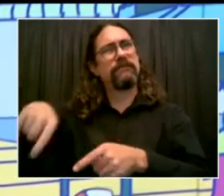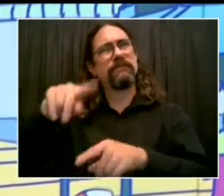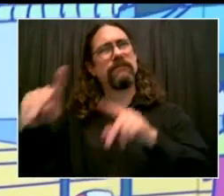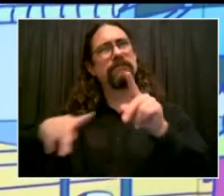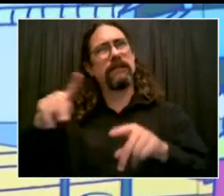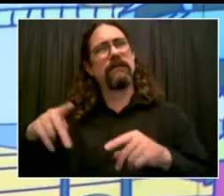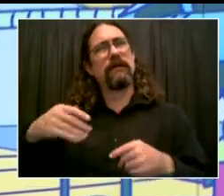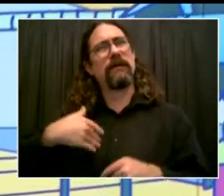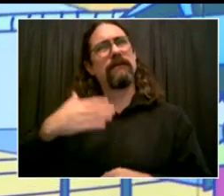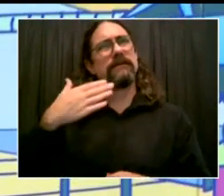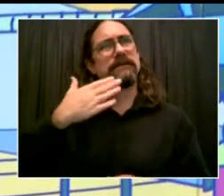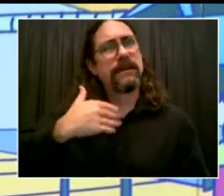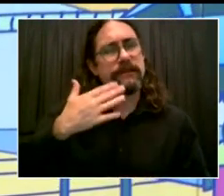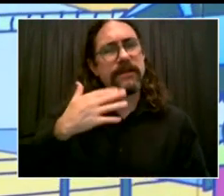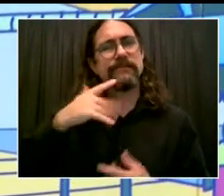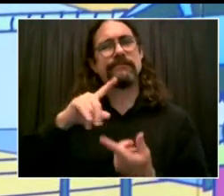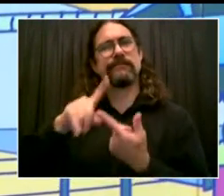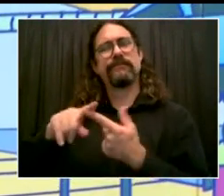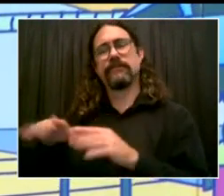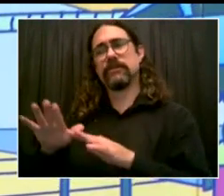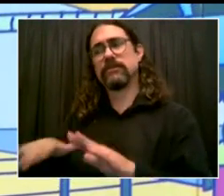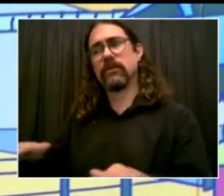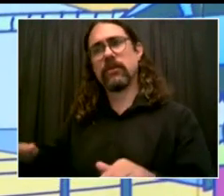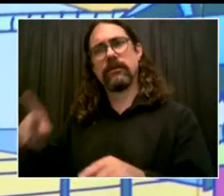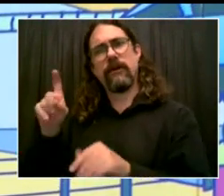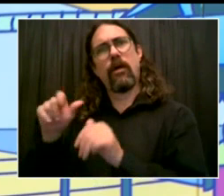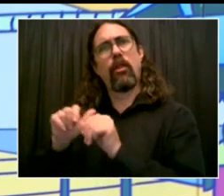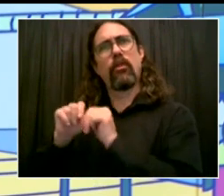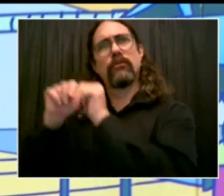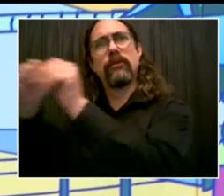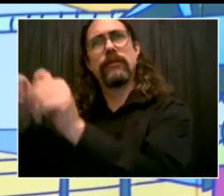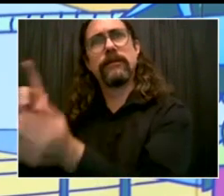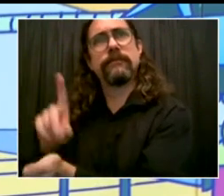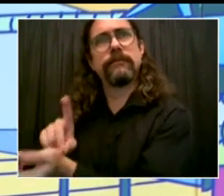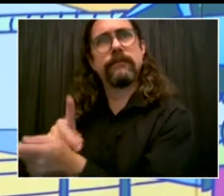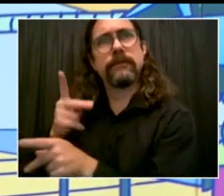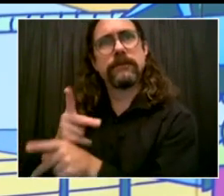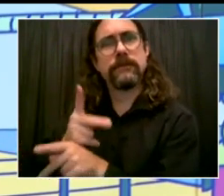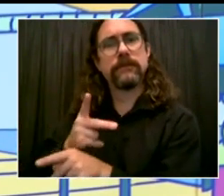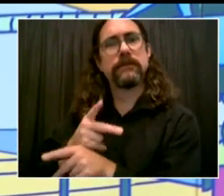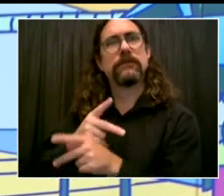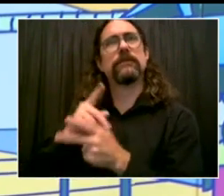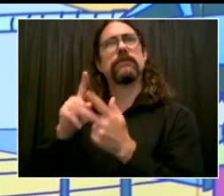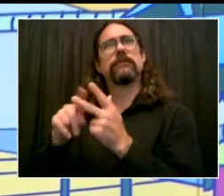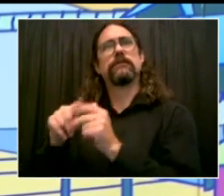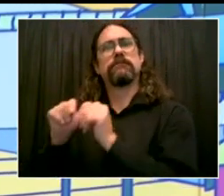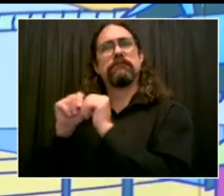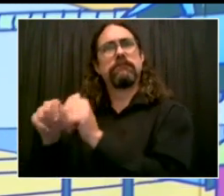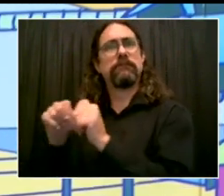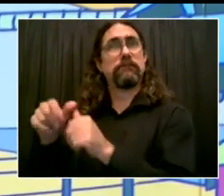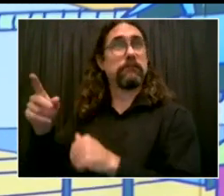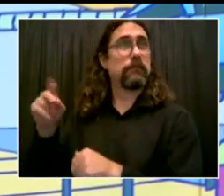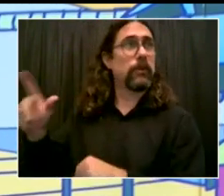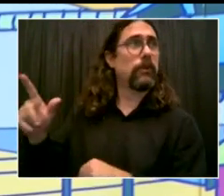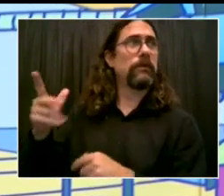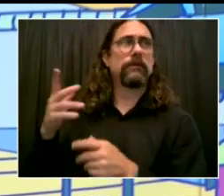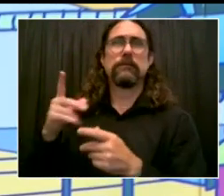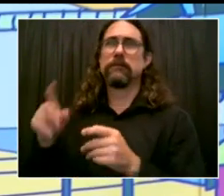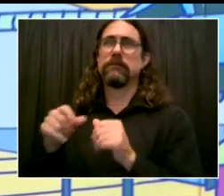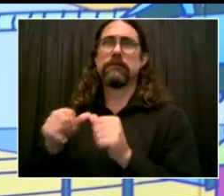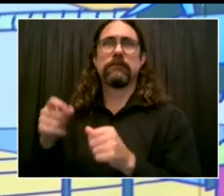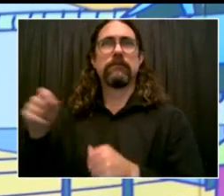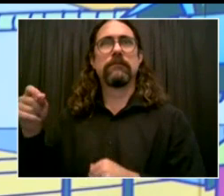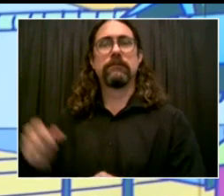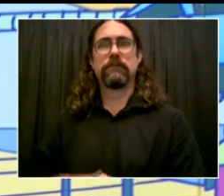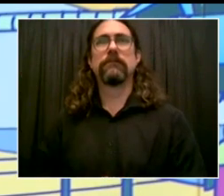in even in the cooler months. This is what a public servant should care about. So, it's been a real pleasure to work with you